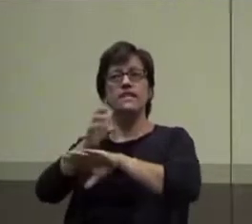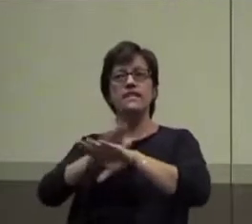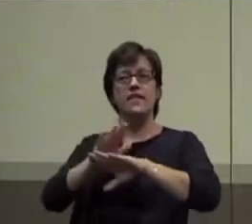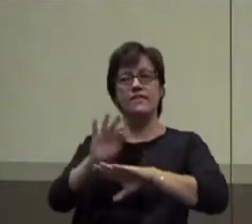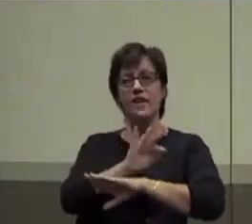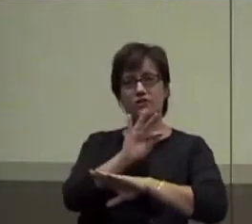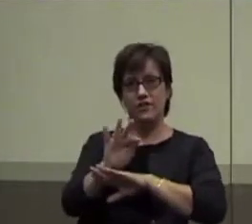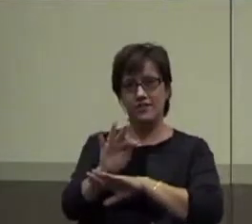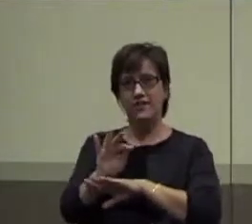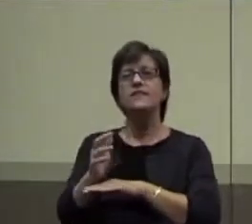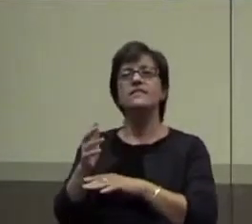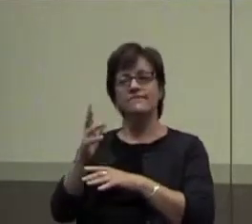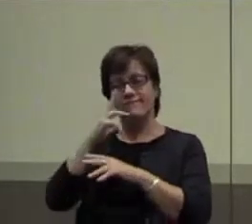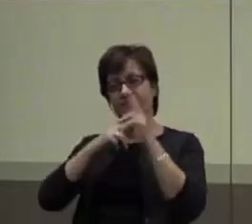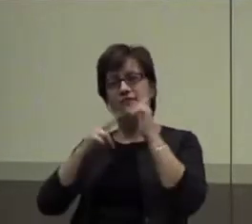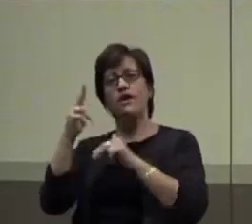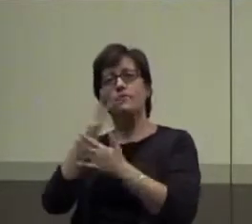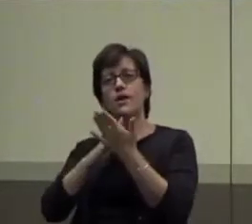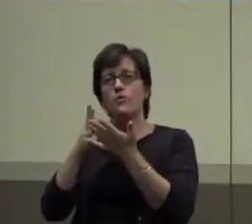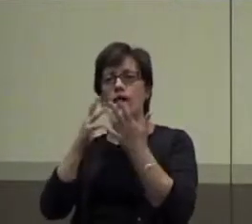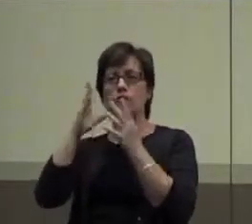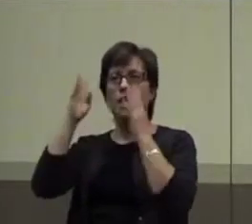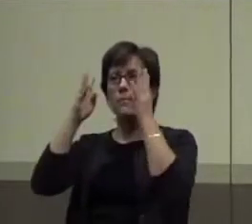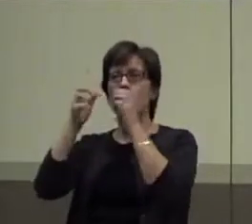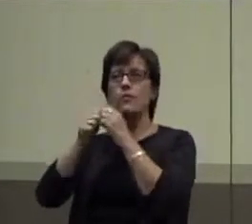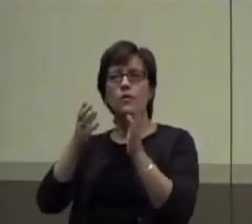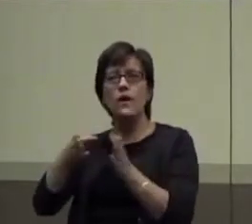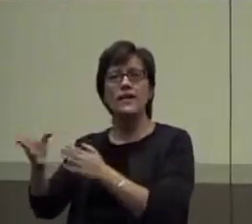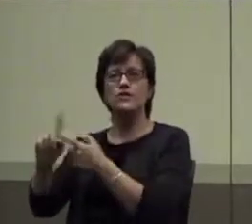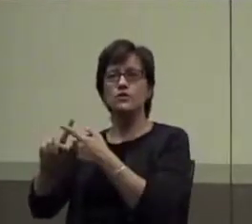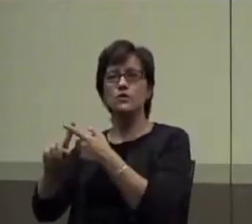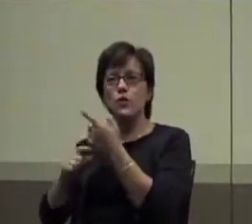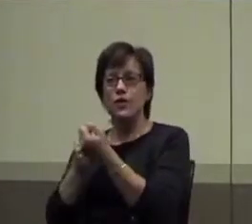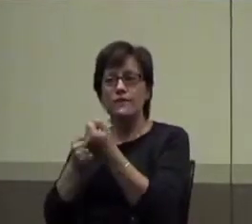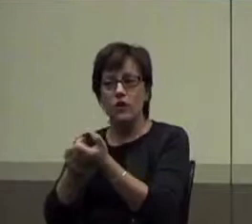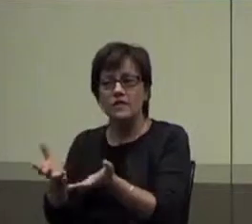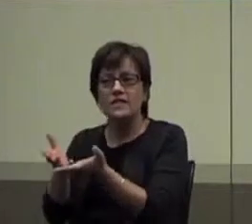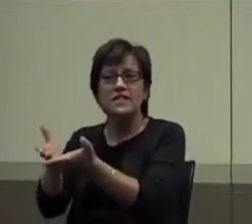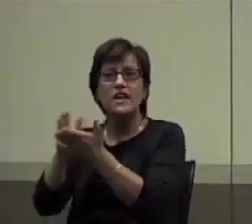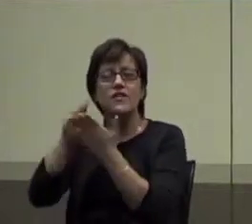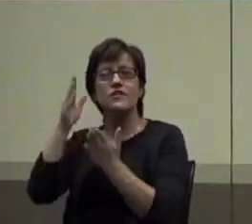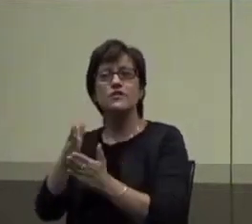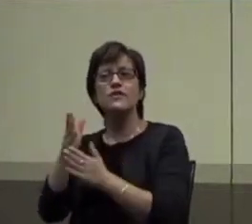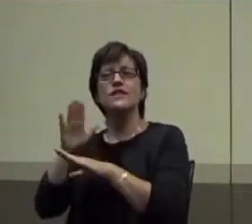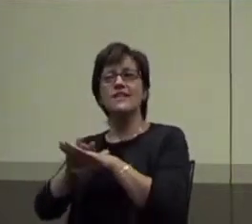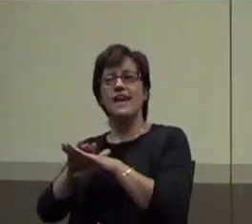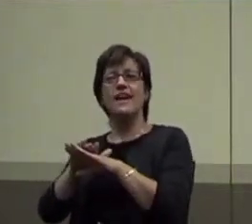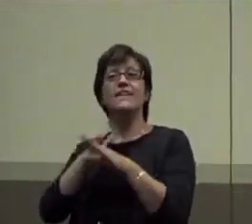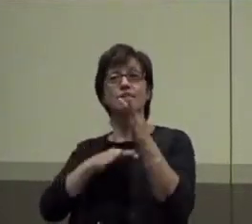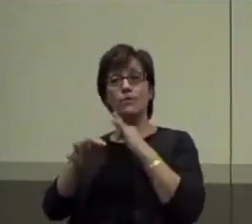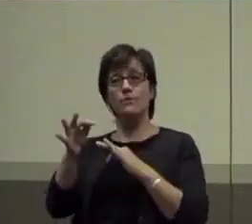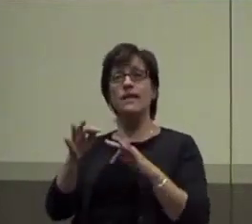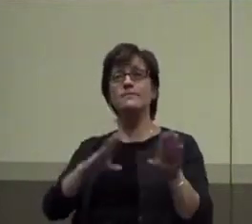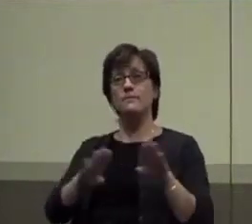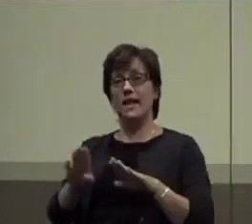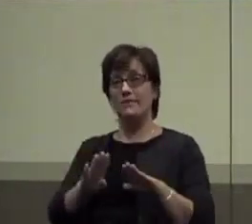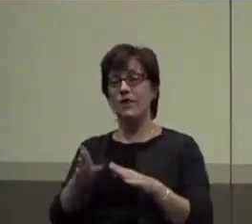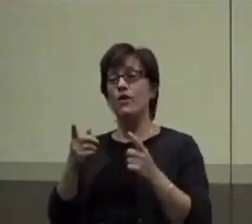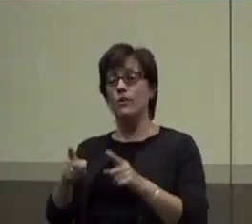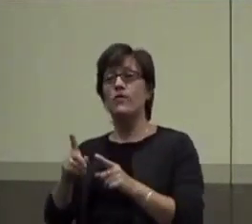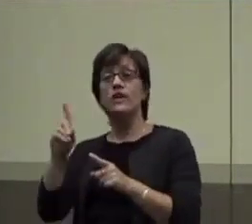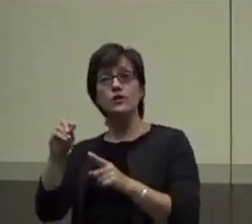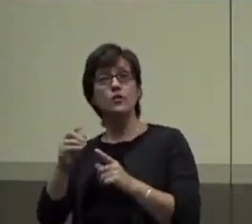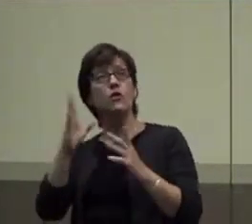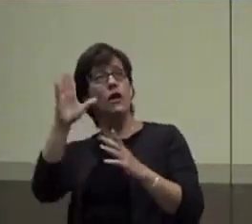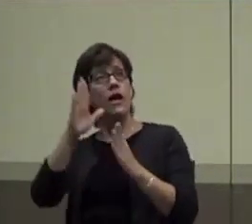fun part, we want to come up with strategies to reinforce the student, right. On one, the replacement behaviors, so when they do ask for